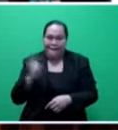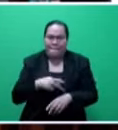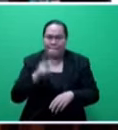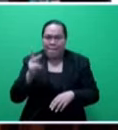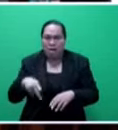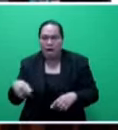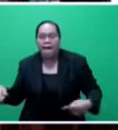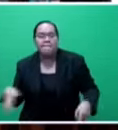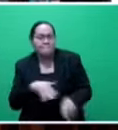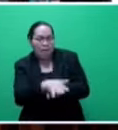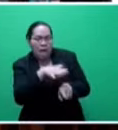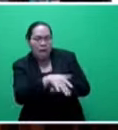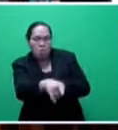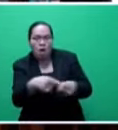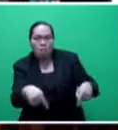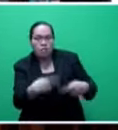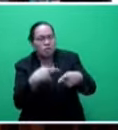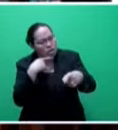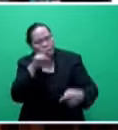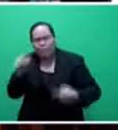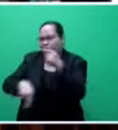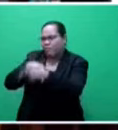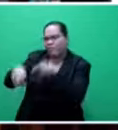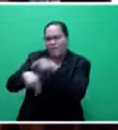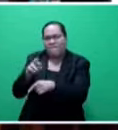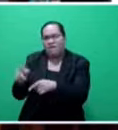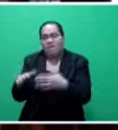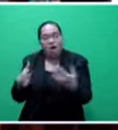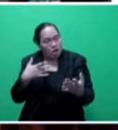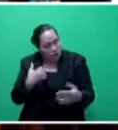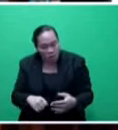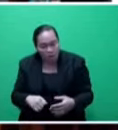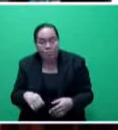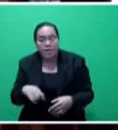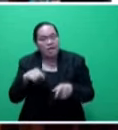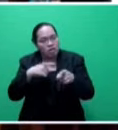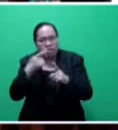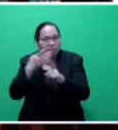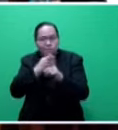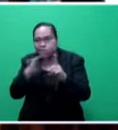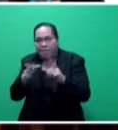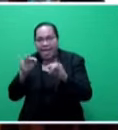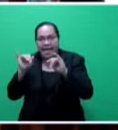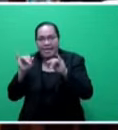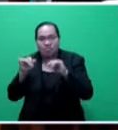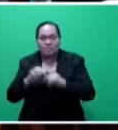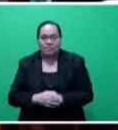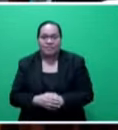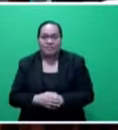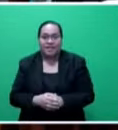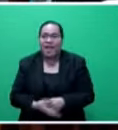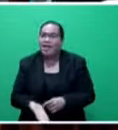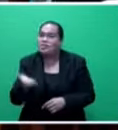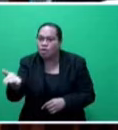raising legitimate criticism and forgetting about all the suggestions that we have given. This is politicizing the issue. You know, and then Mr.